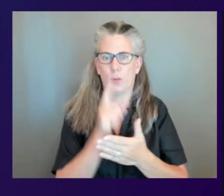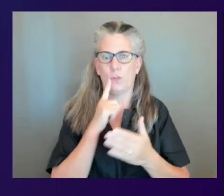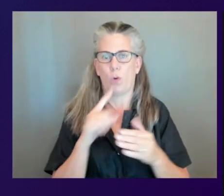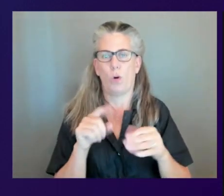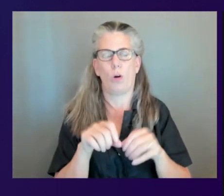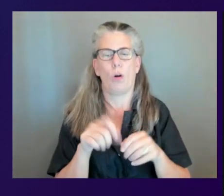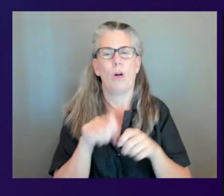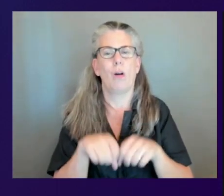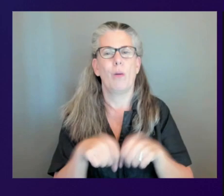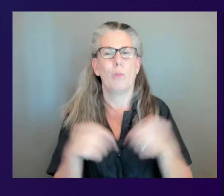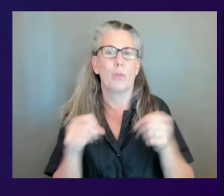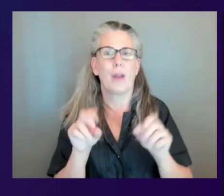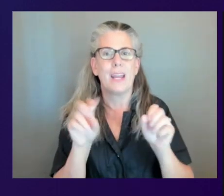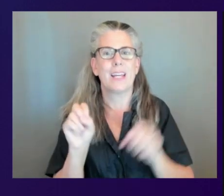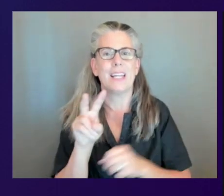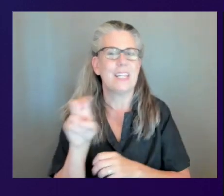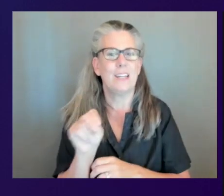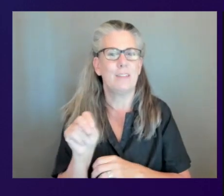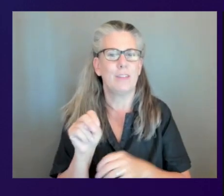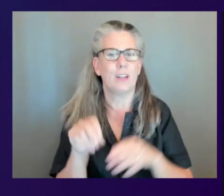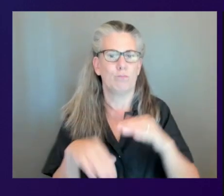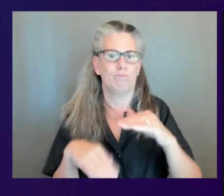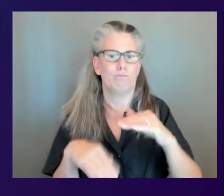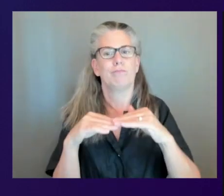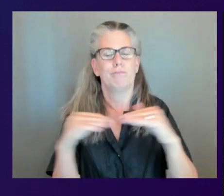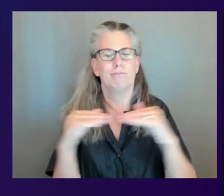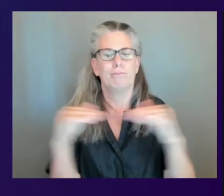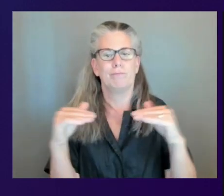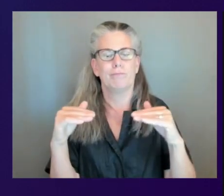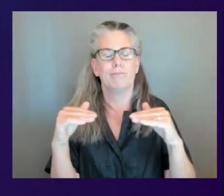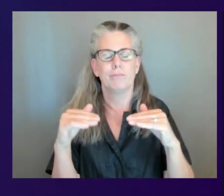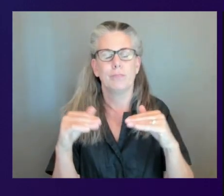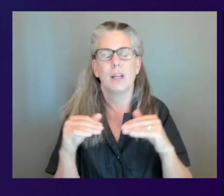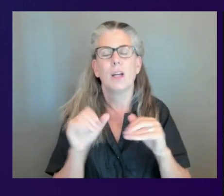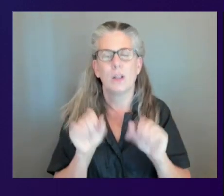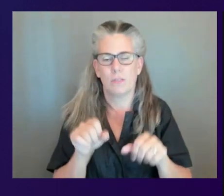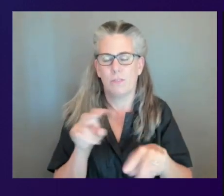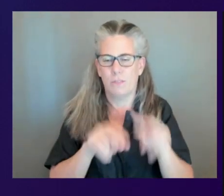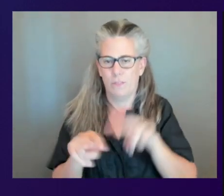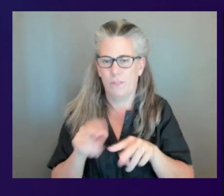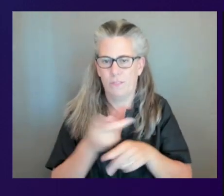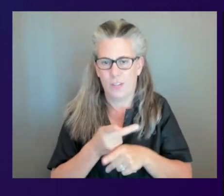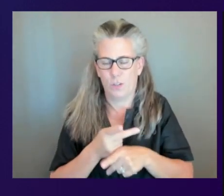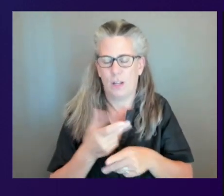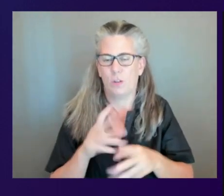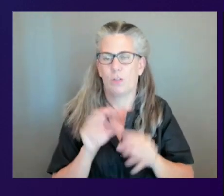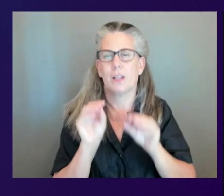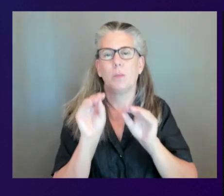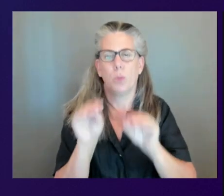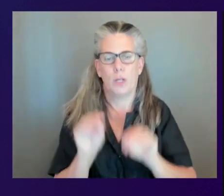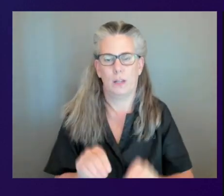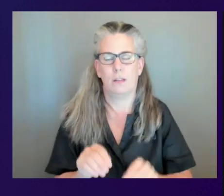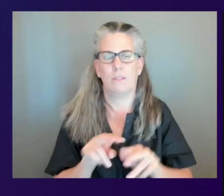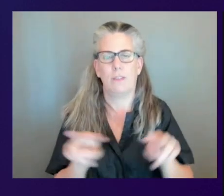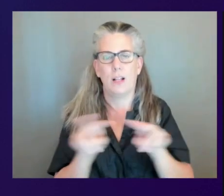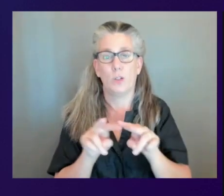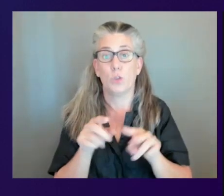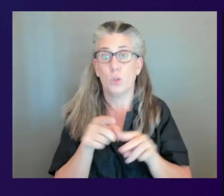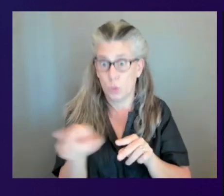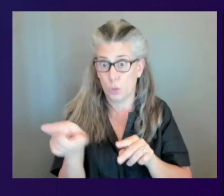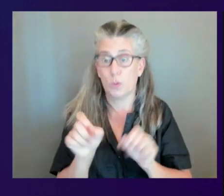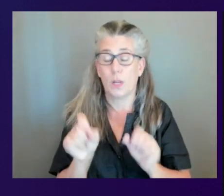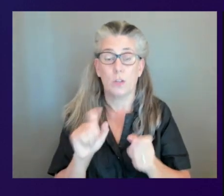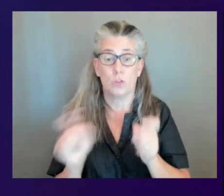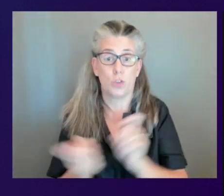to change that that would be on the cloud formation template you could edit those parameters and put in new new values and then it'll update on the next run of the